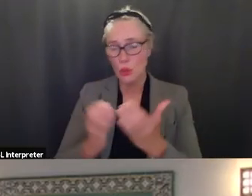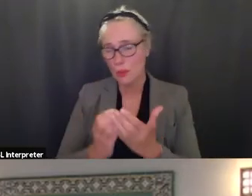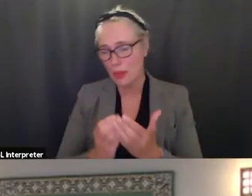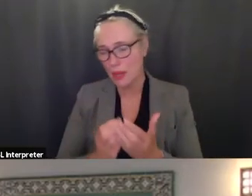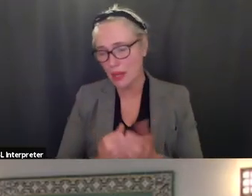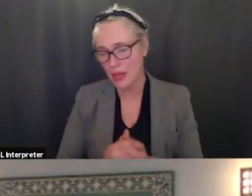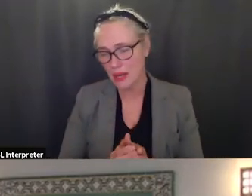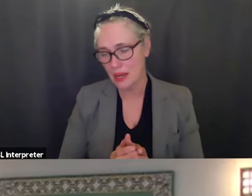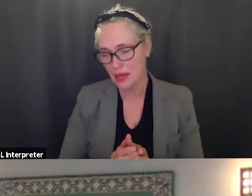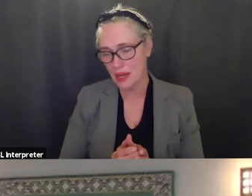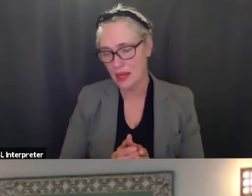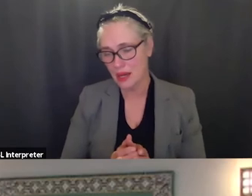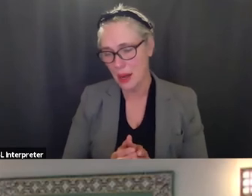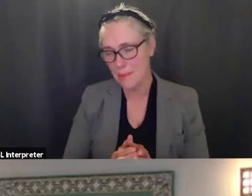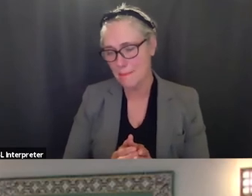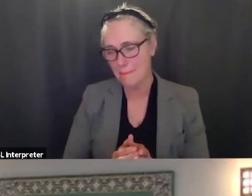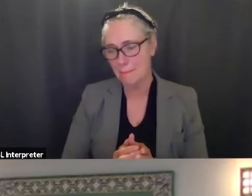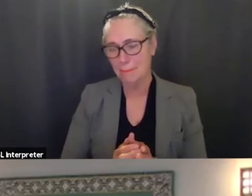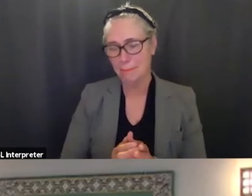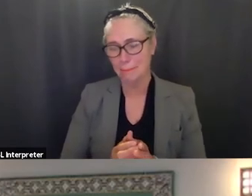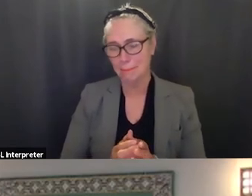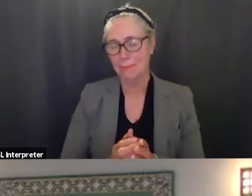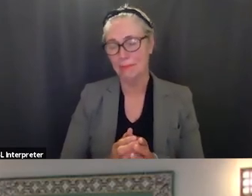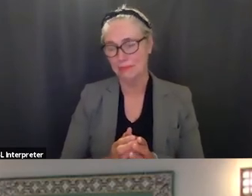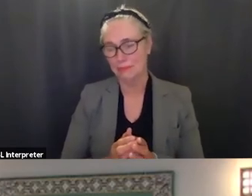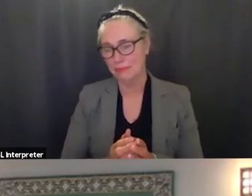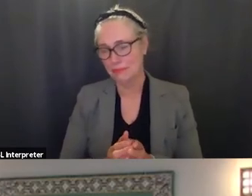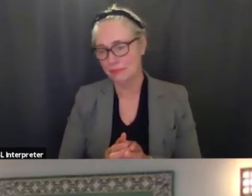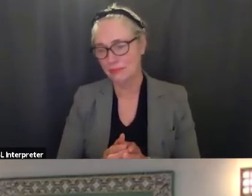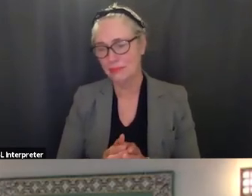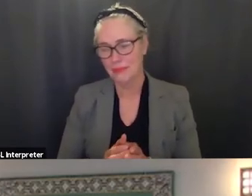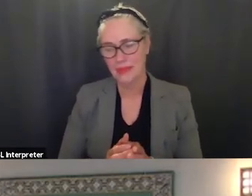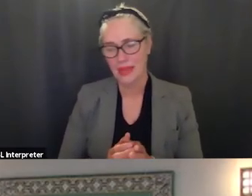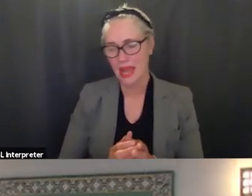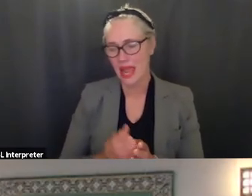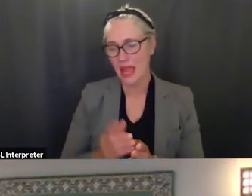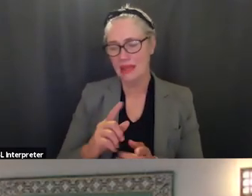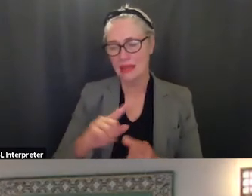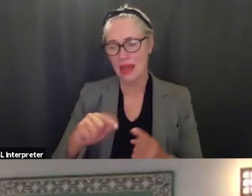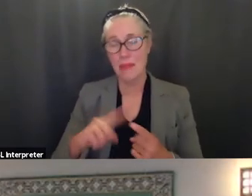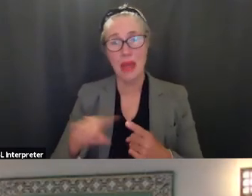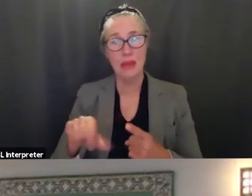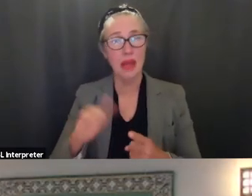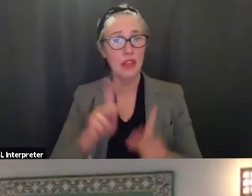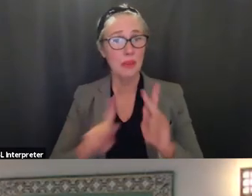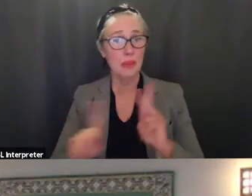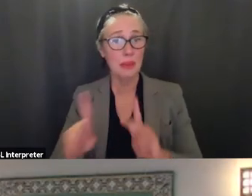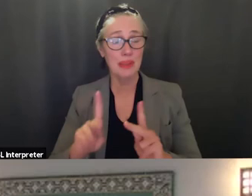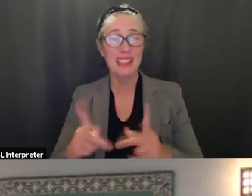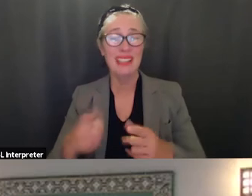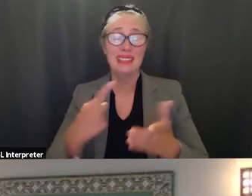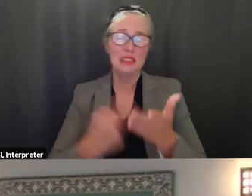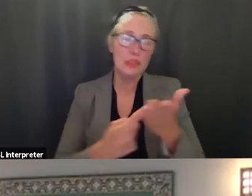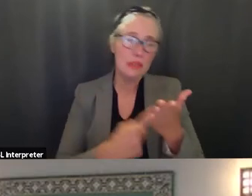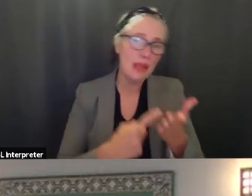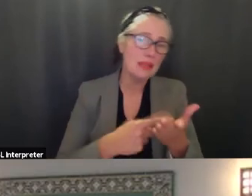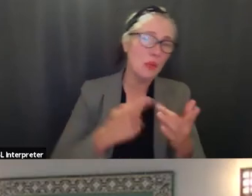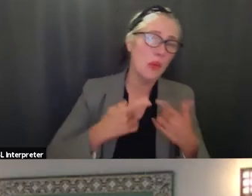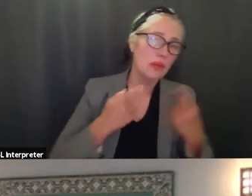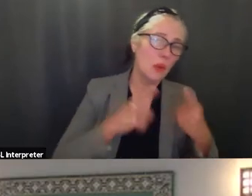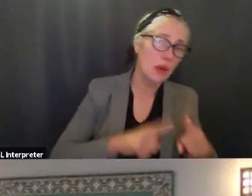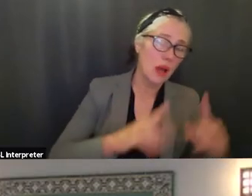youth outreach worker extraordinaire and and others um and talking about what's going on in the community and